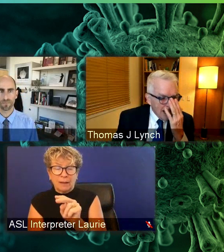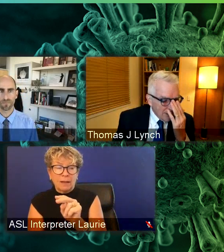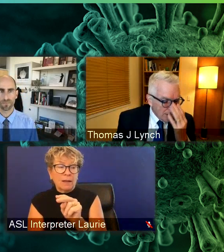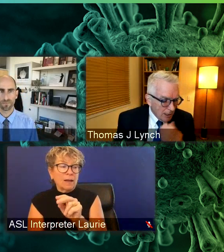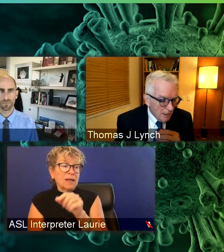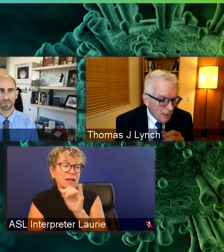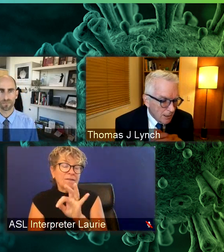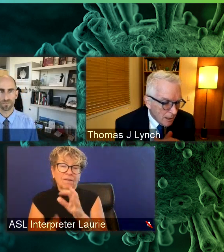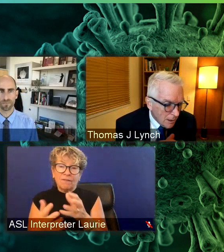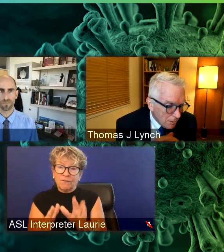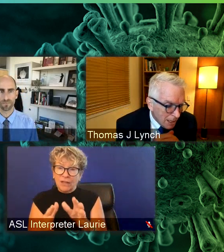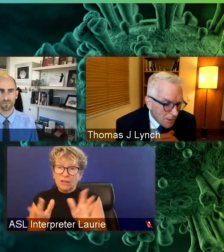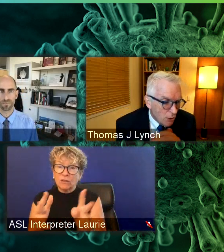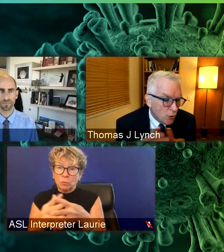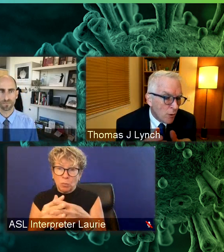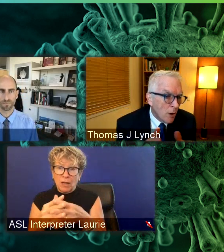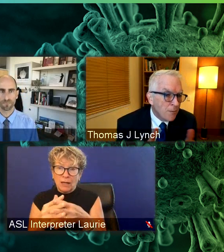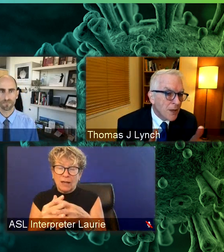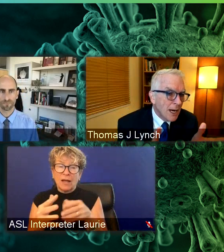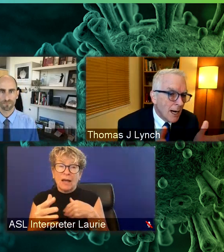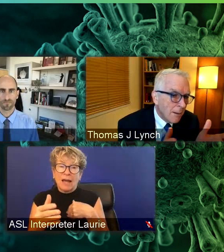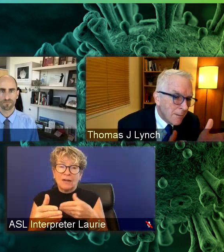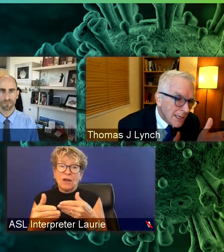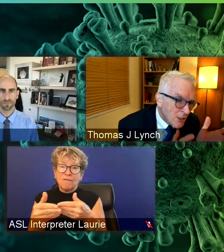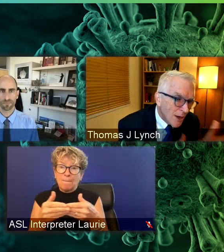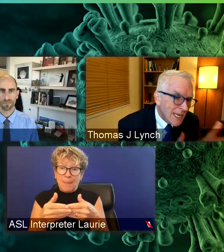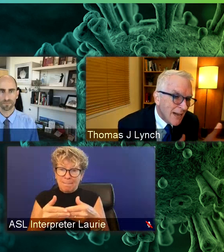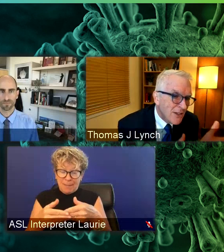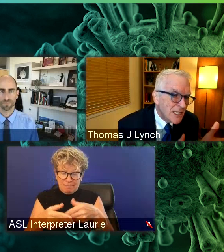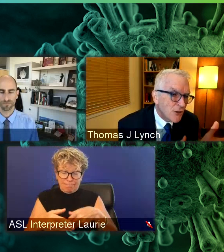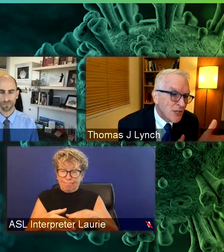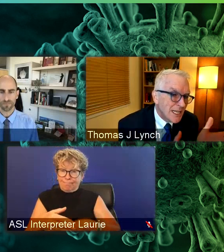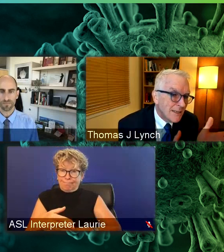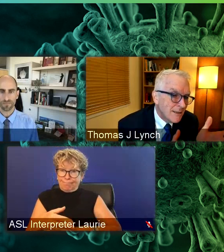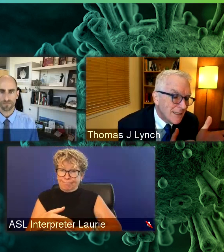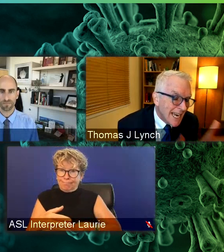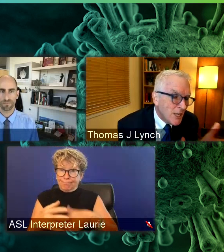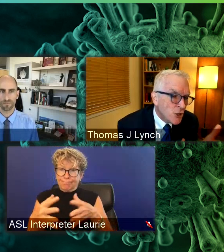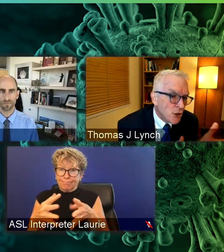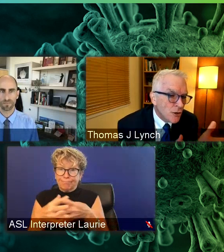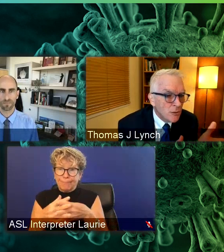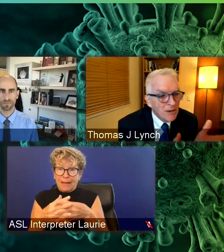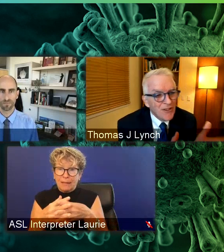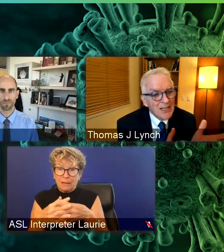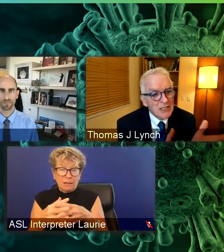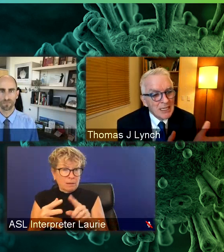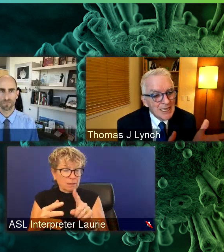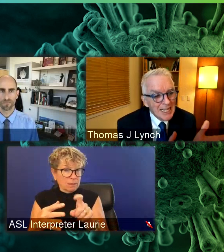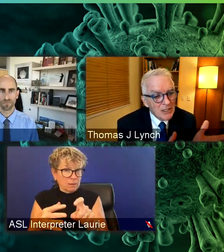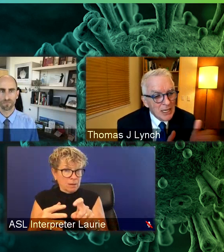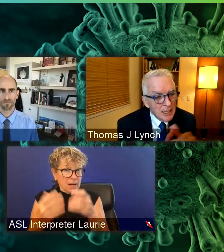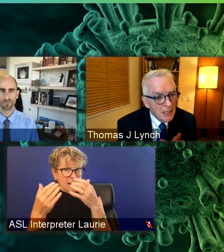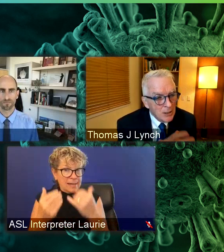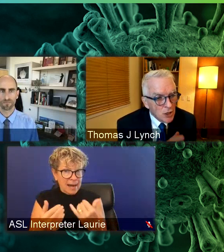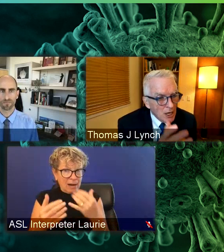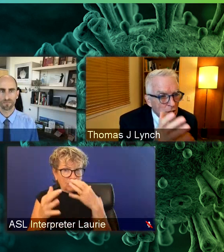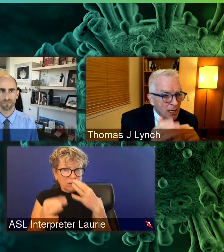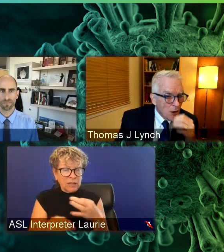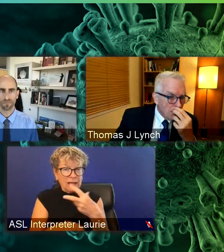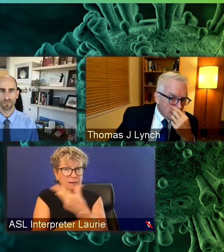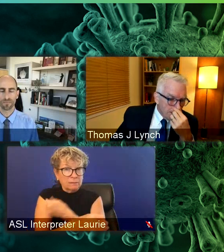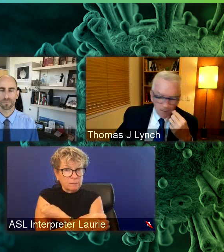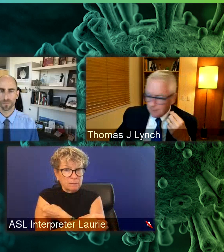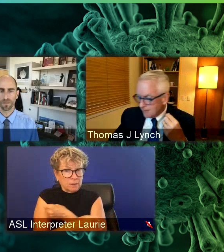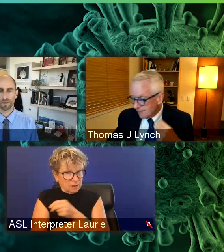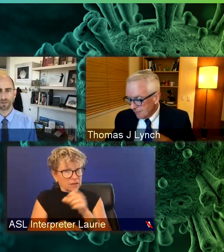a baby in utero, is there any evidence that there's any danger to being vaccinated in that setting? Josh,